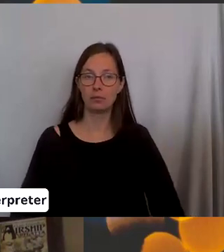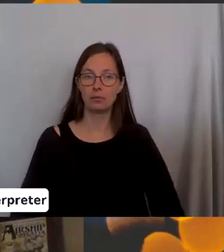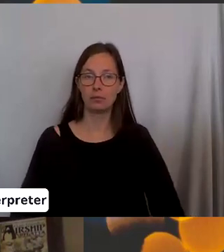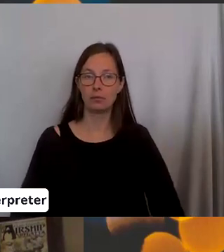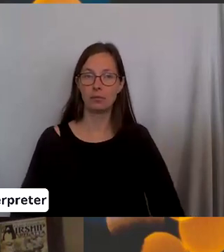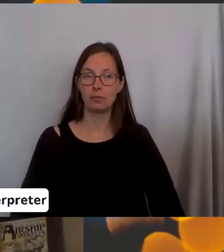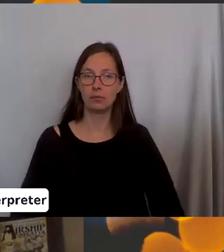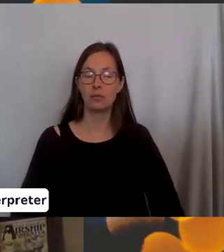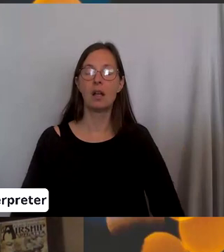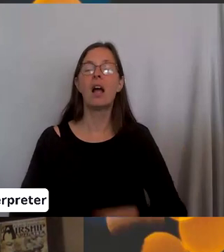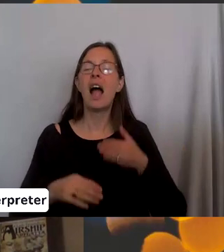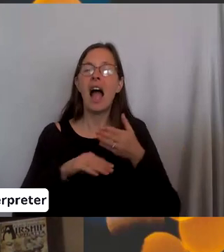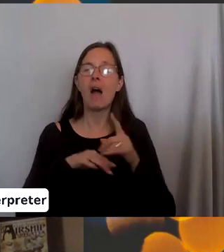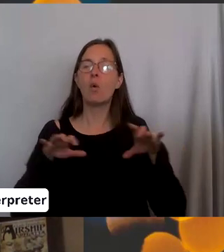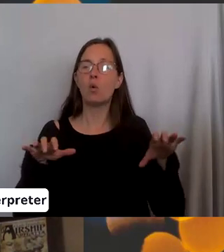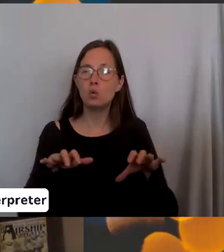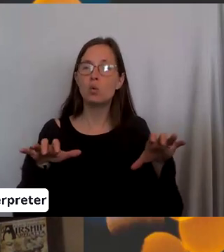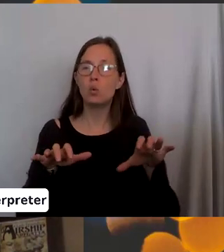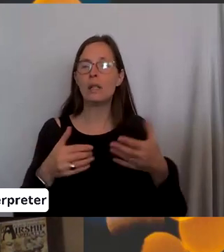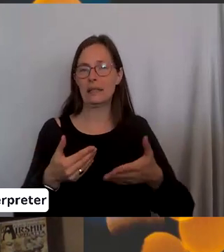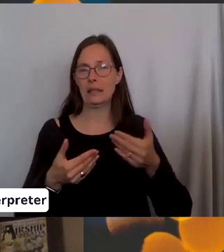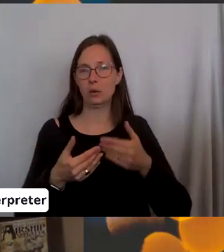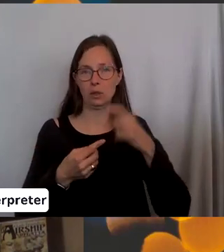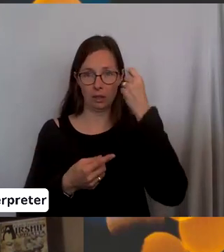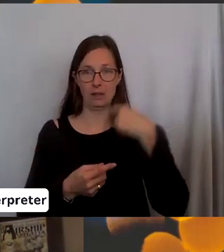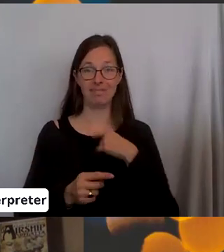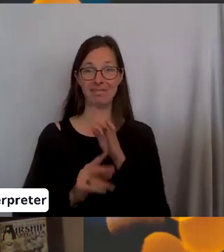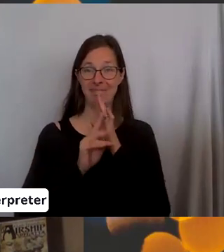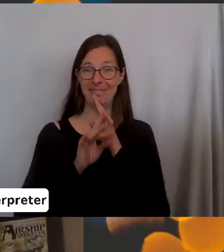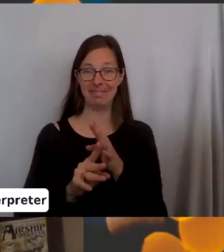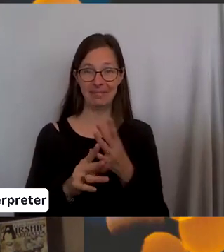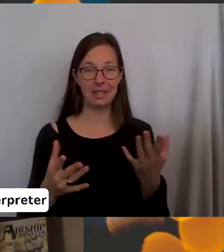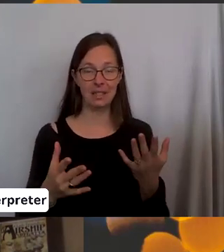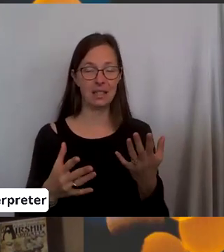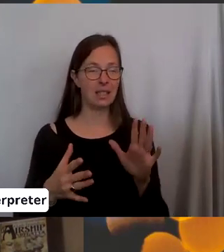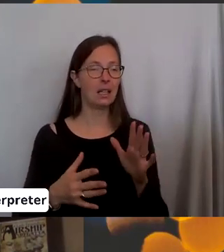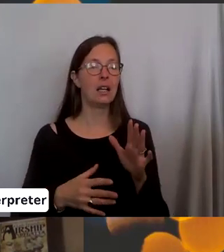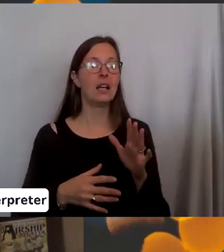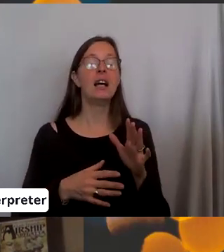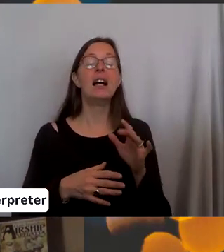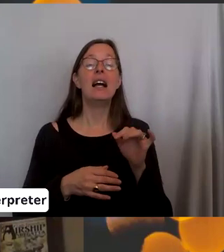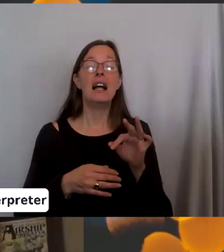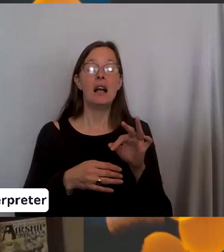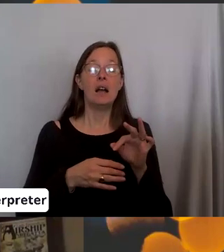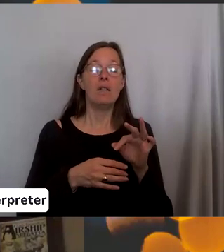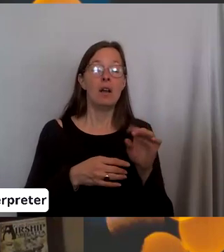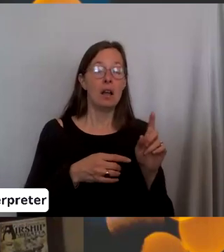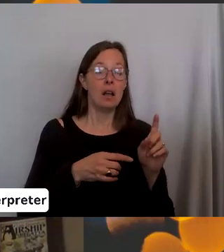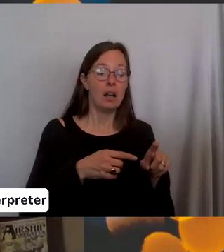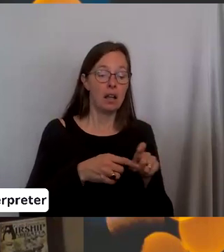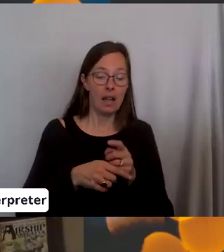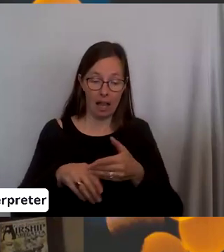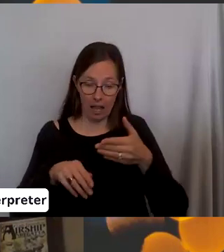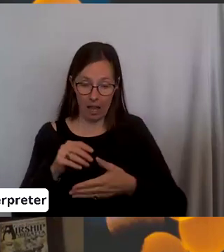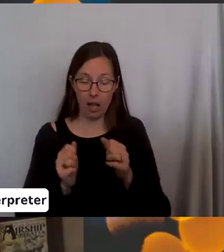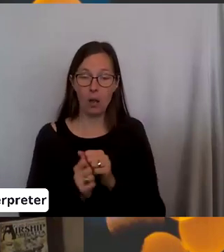It's, once you do it, it's easier to understand. Saying it. Yeah. No. So if you end the row with a purl stitch and you turn the needle